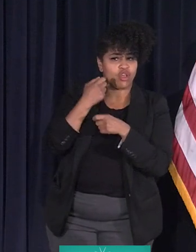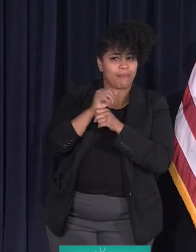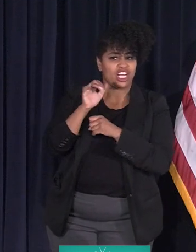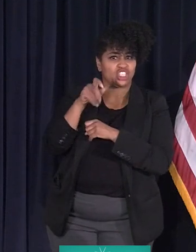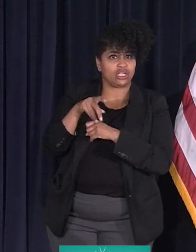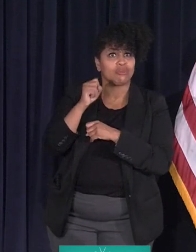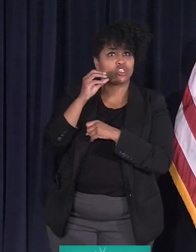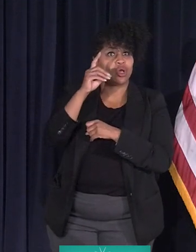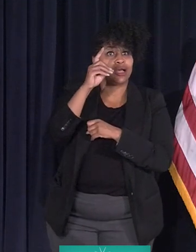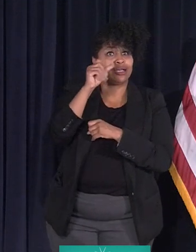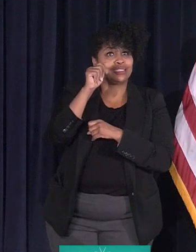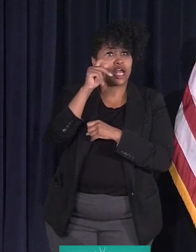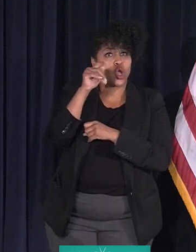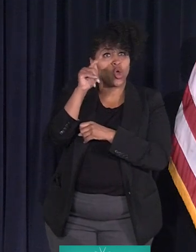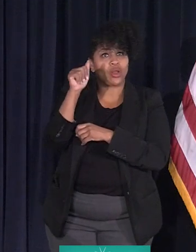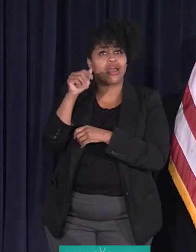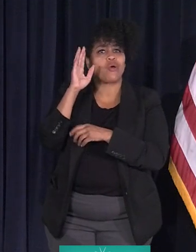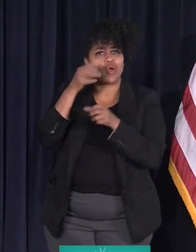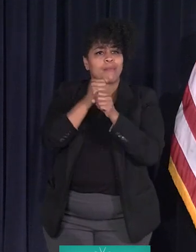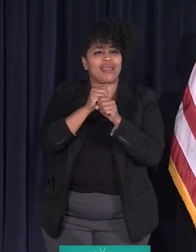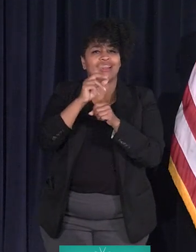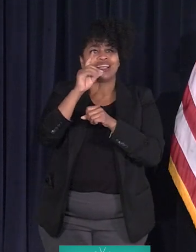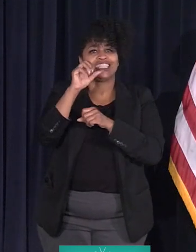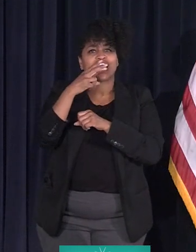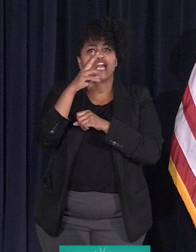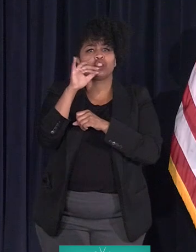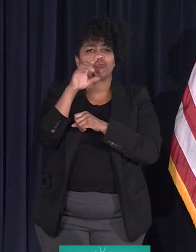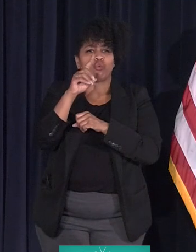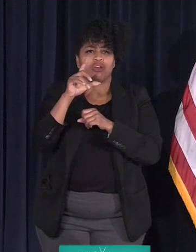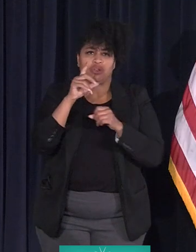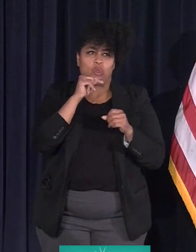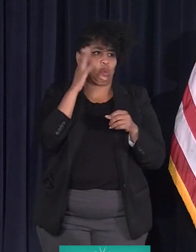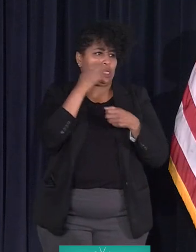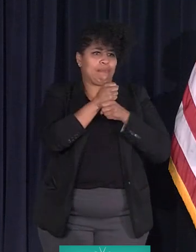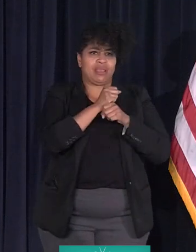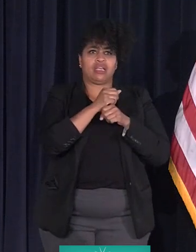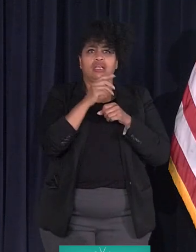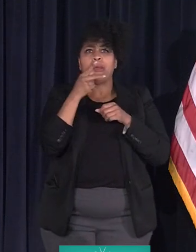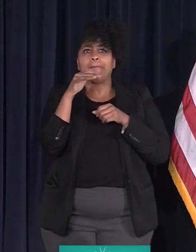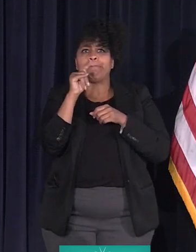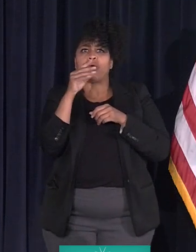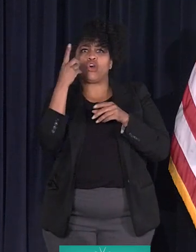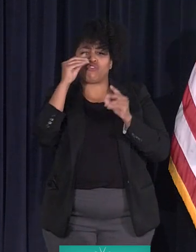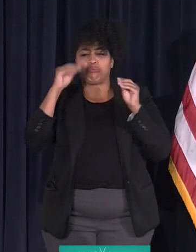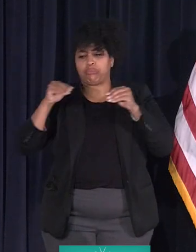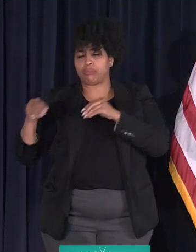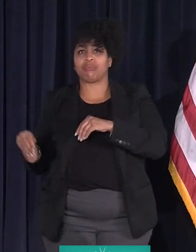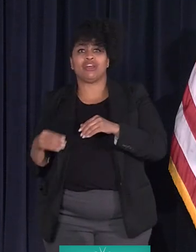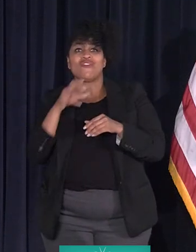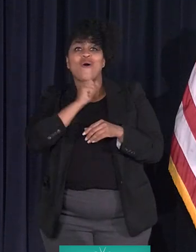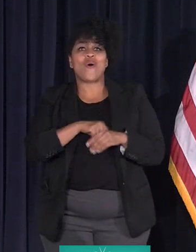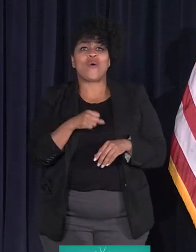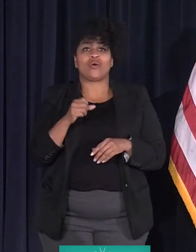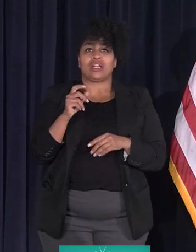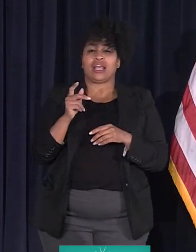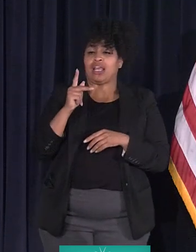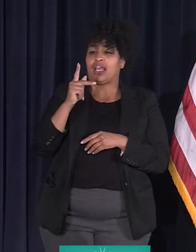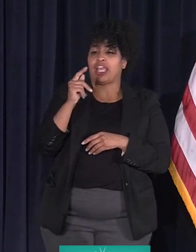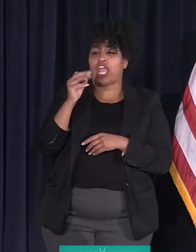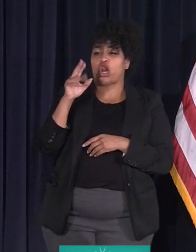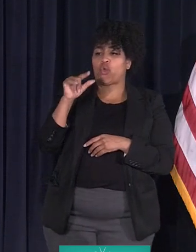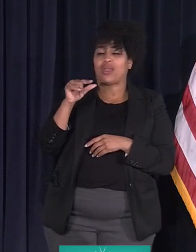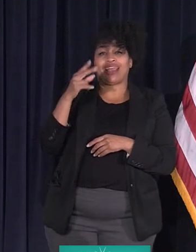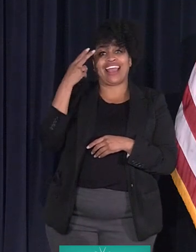is going to make the dashboards. And they're building it right now at the old Kettering High School site that had been long abandoned.